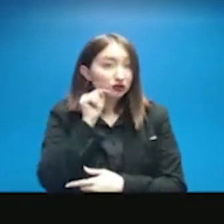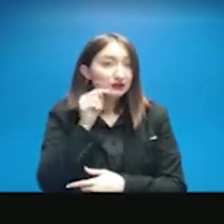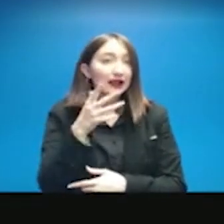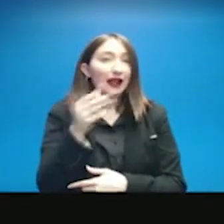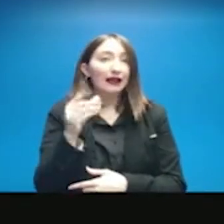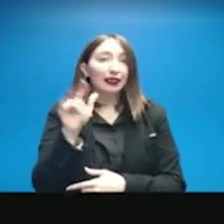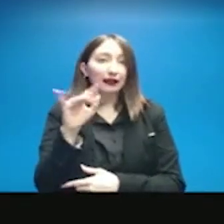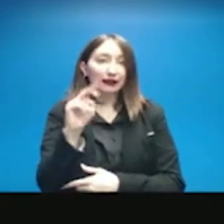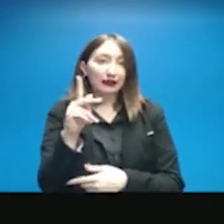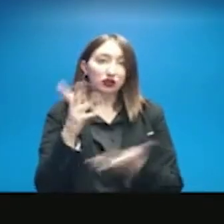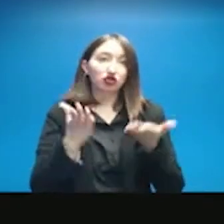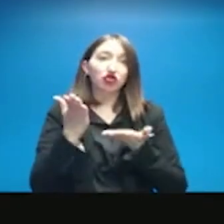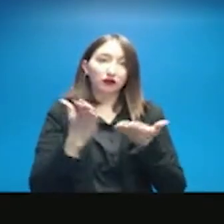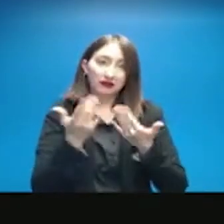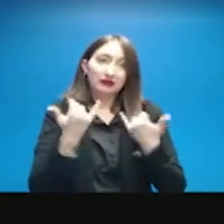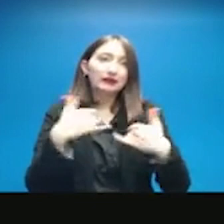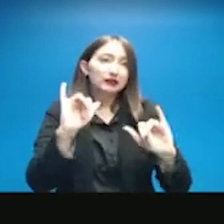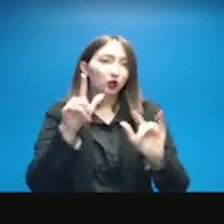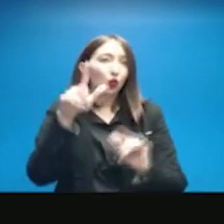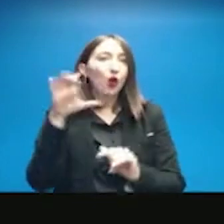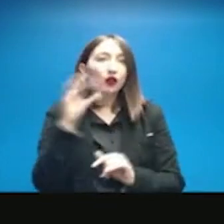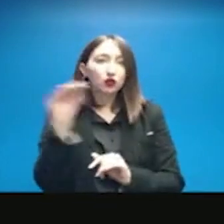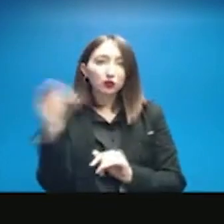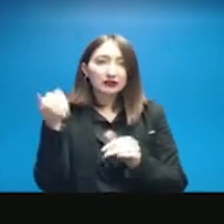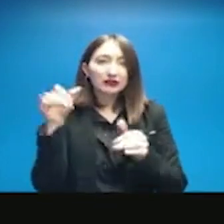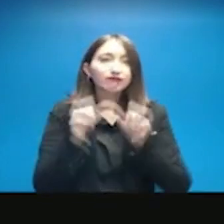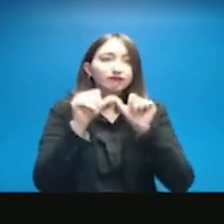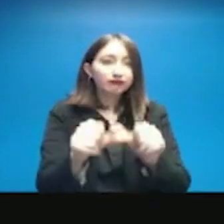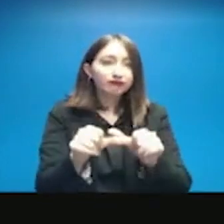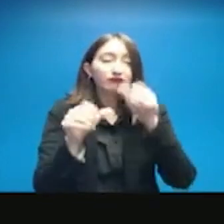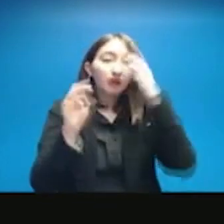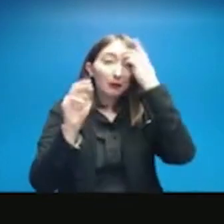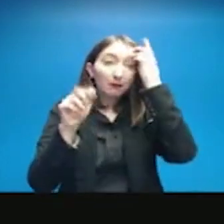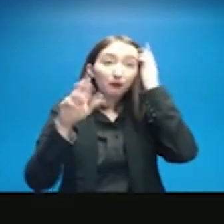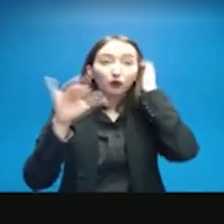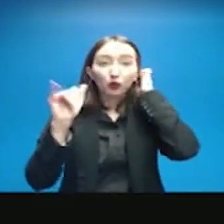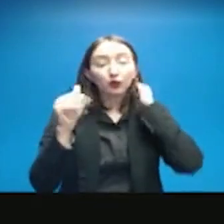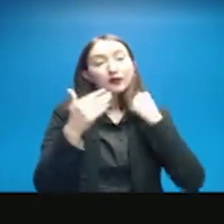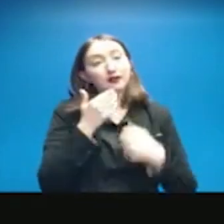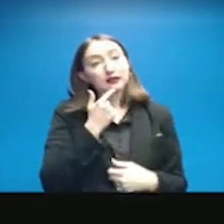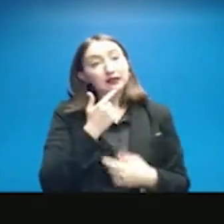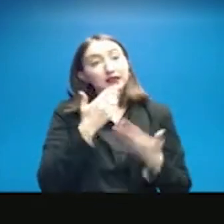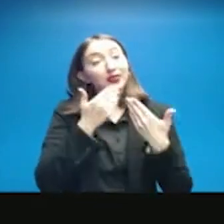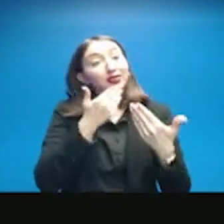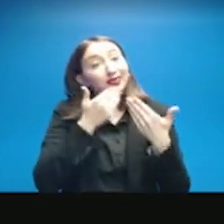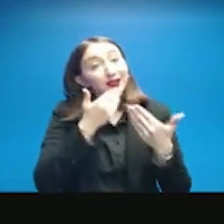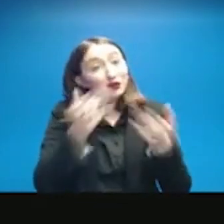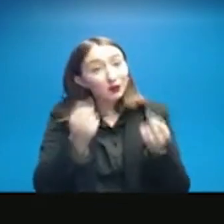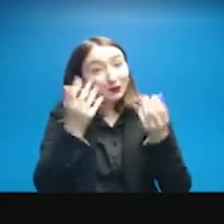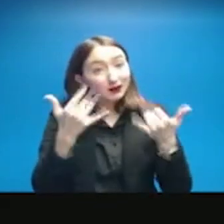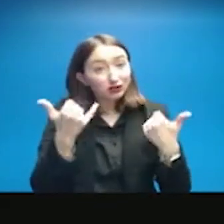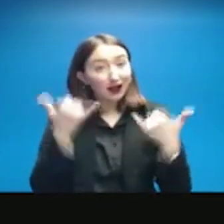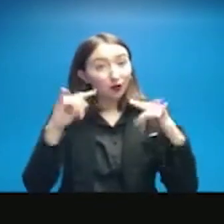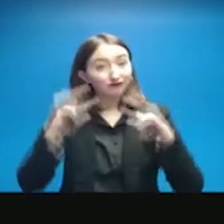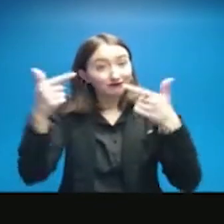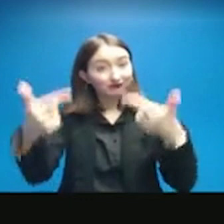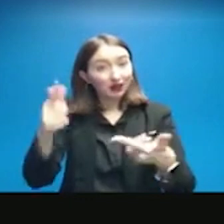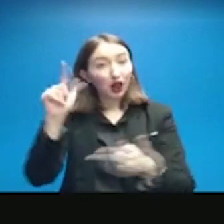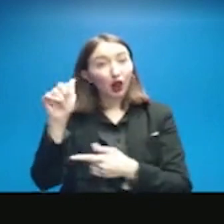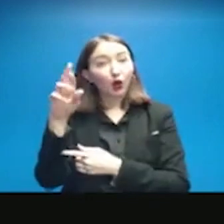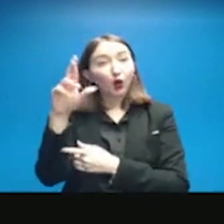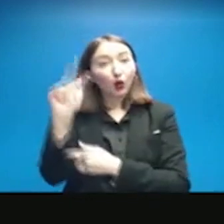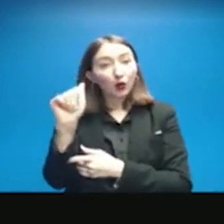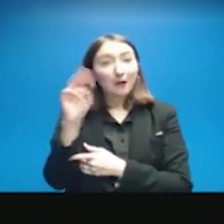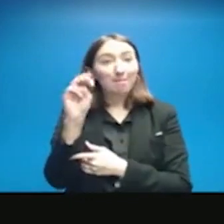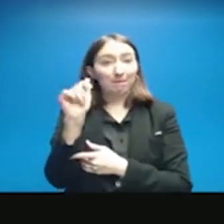Thank you, Jeff. And thank you to all of our partners for this briefing. I'm going to turn it over back to Laura Mays with the city's Government and